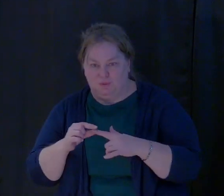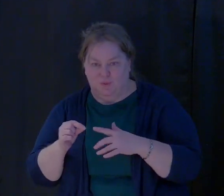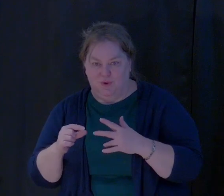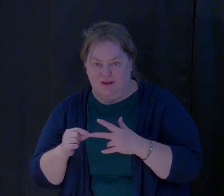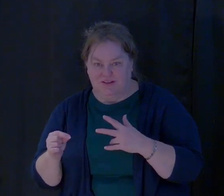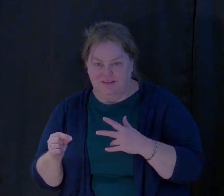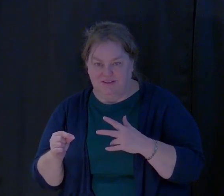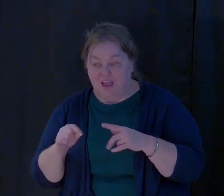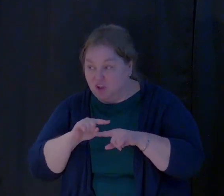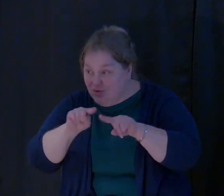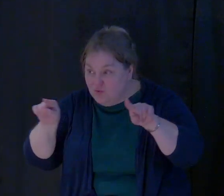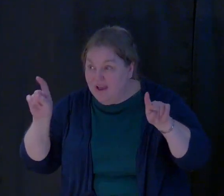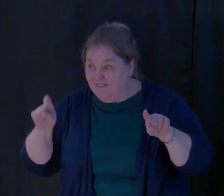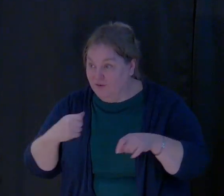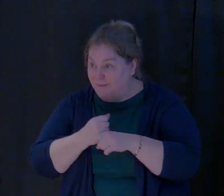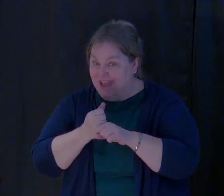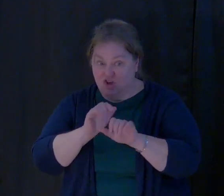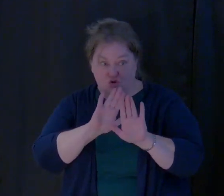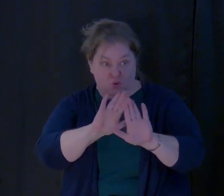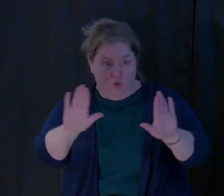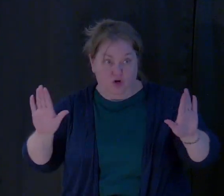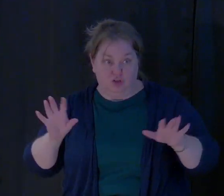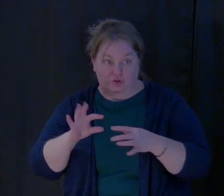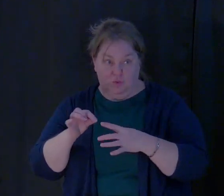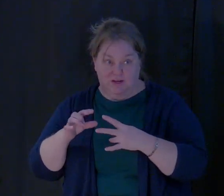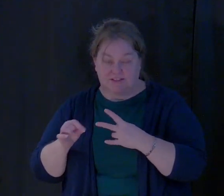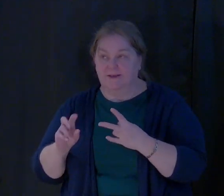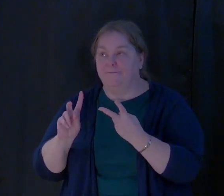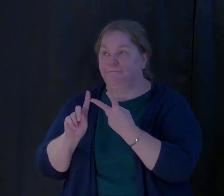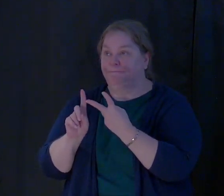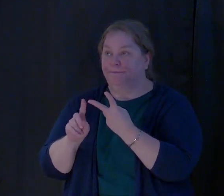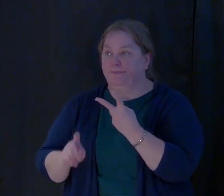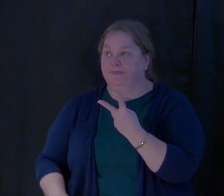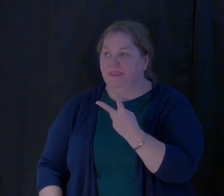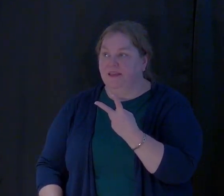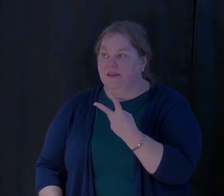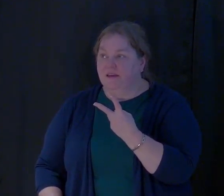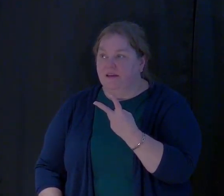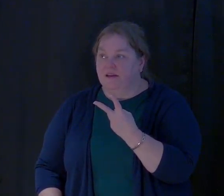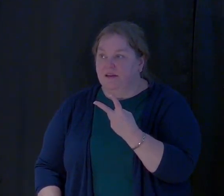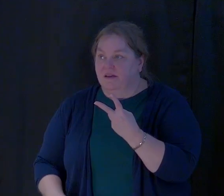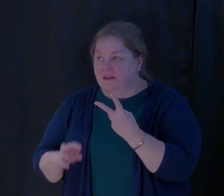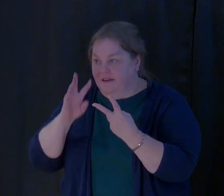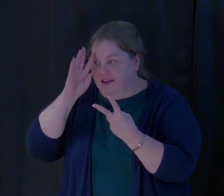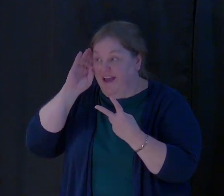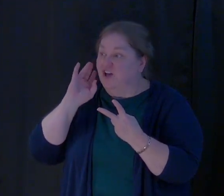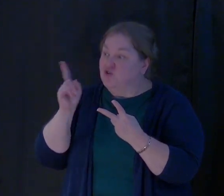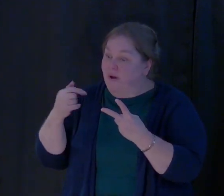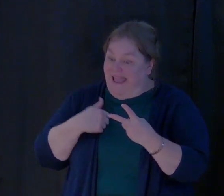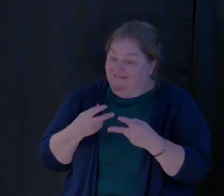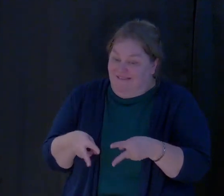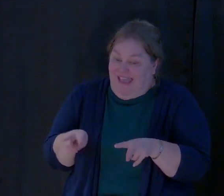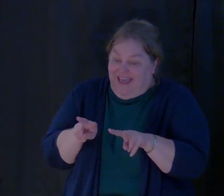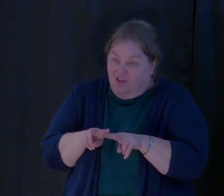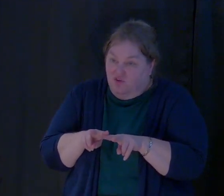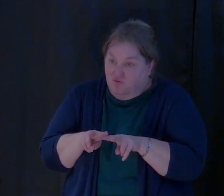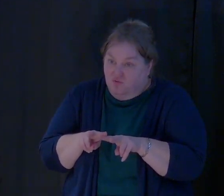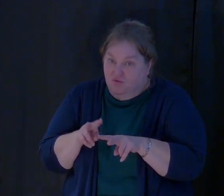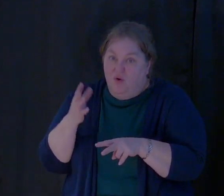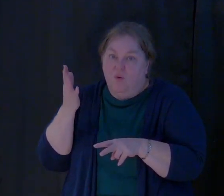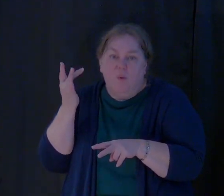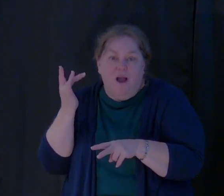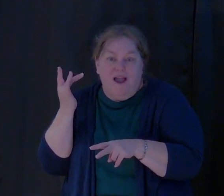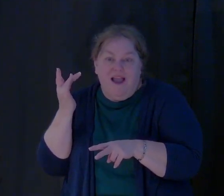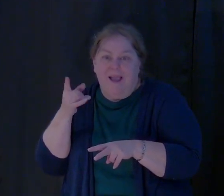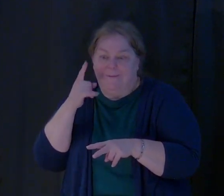that you and I have to make. Number two, you are valuable. I am valuable because of what we